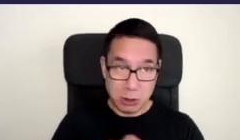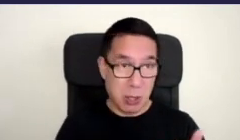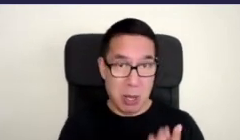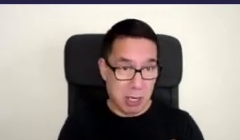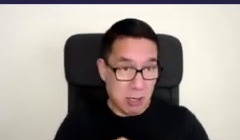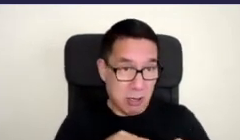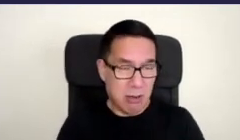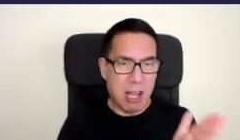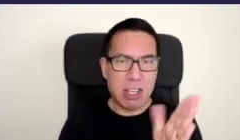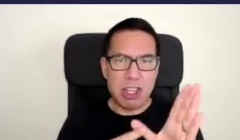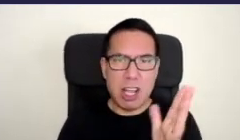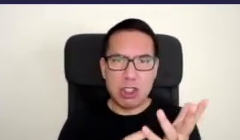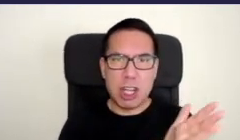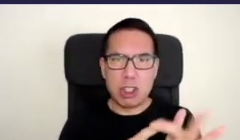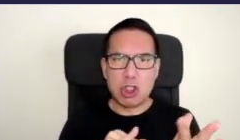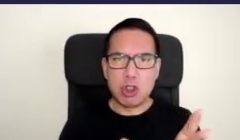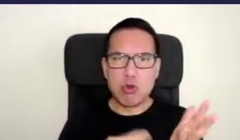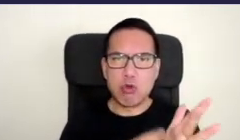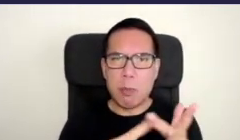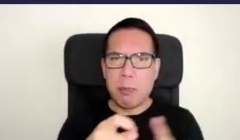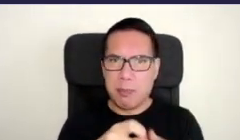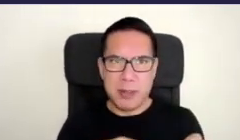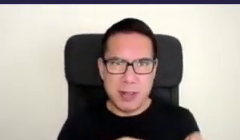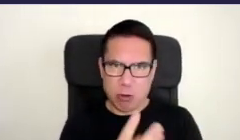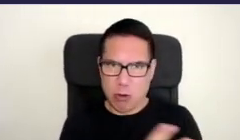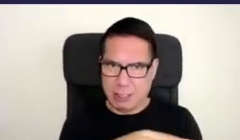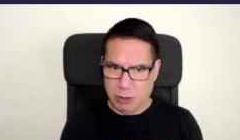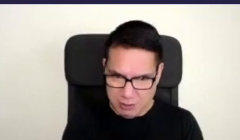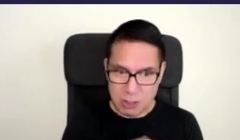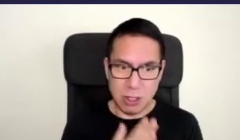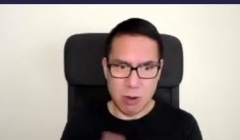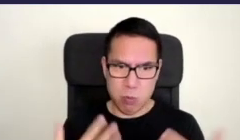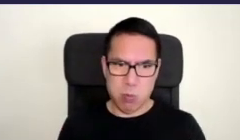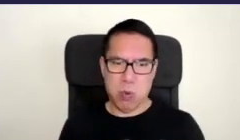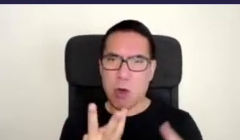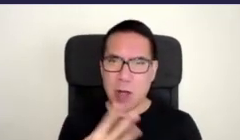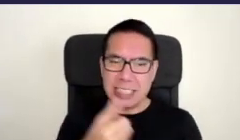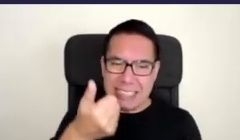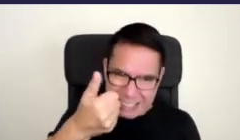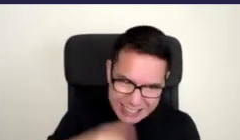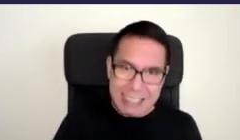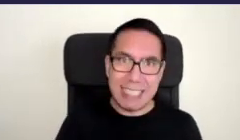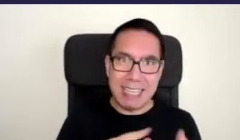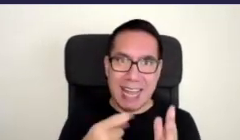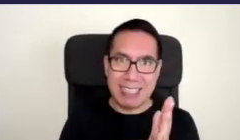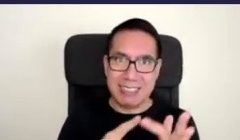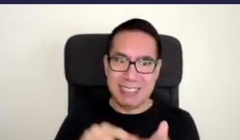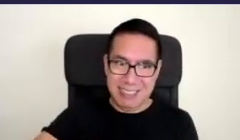where we are that is almost 360 acres what an opportunity